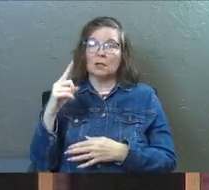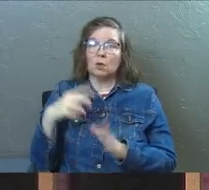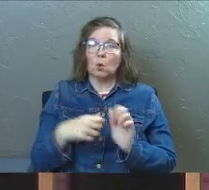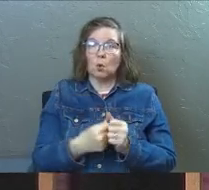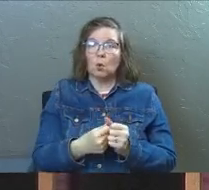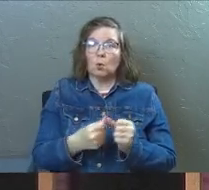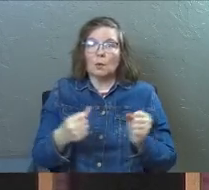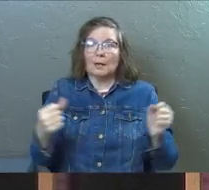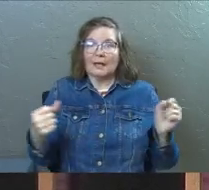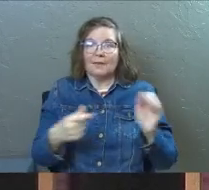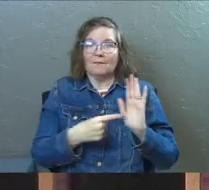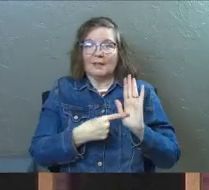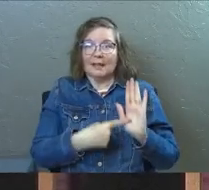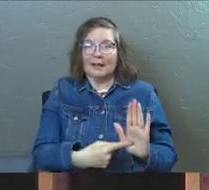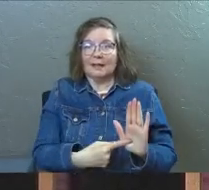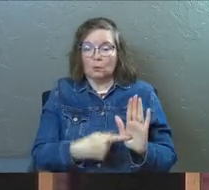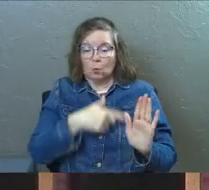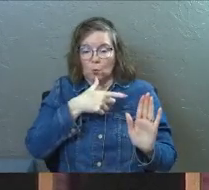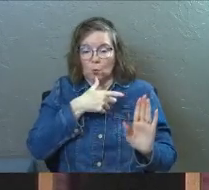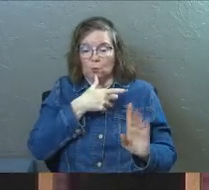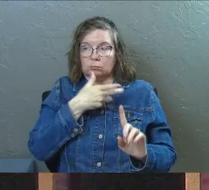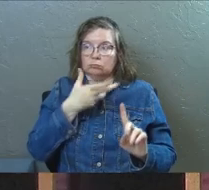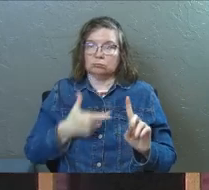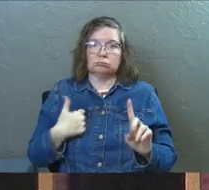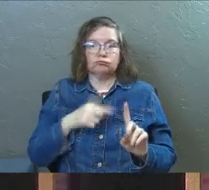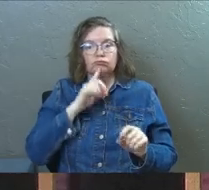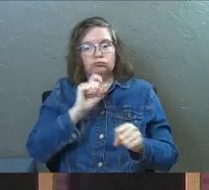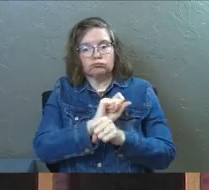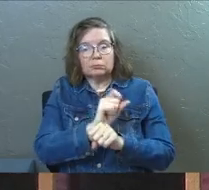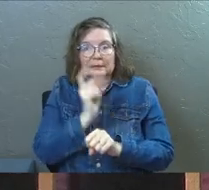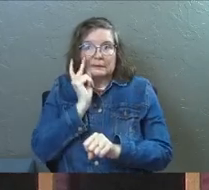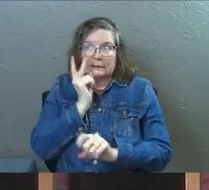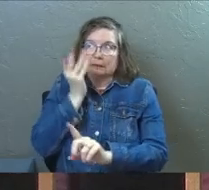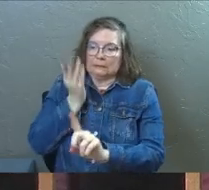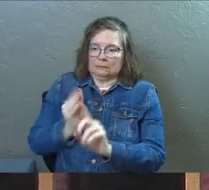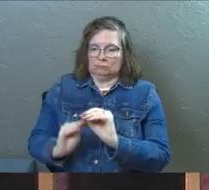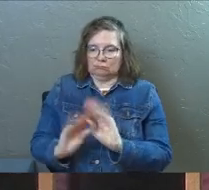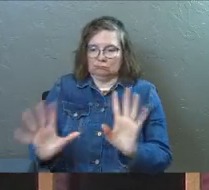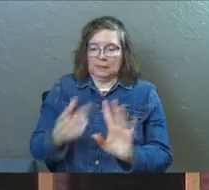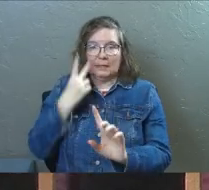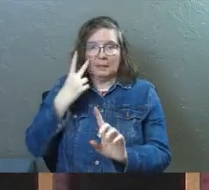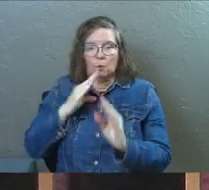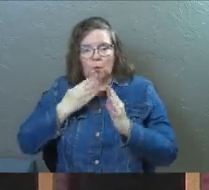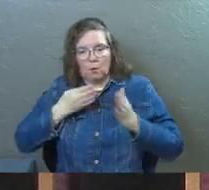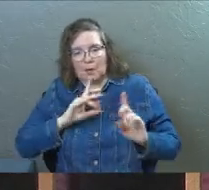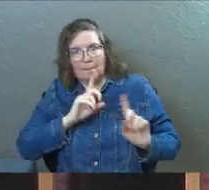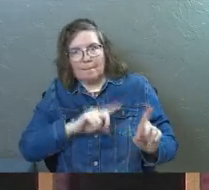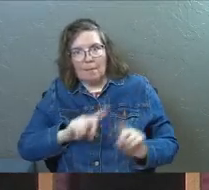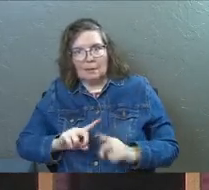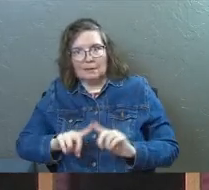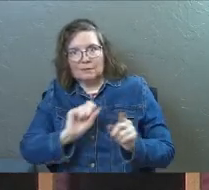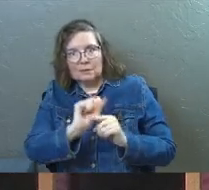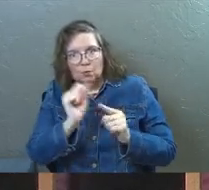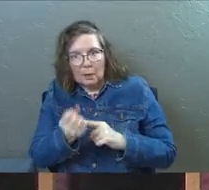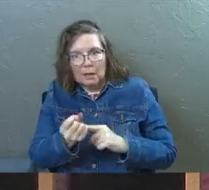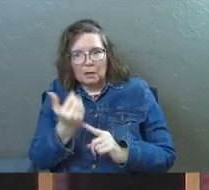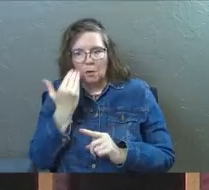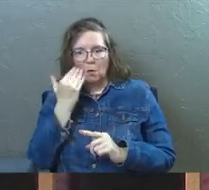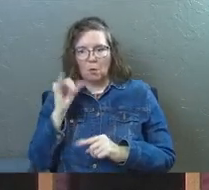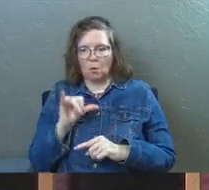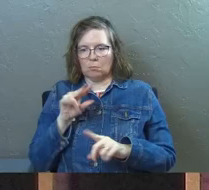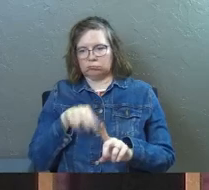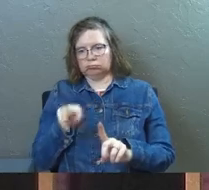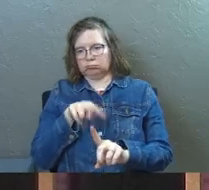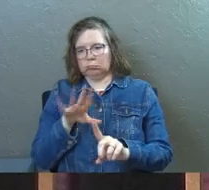revealer. He would be the one who we could actually see him and see the way he responds to situations and get to know